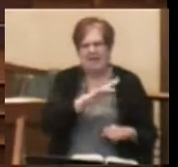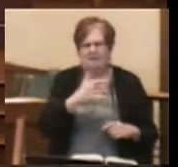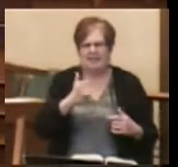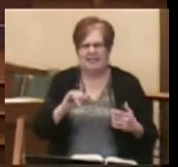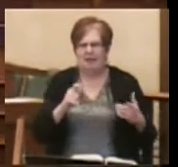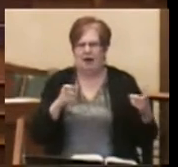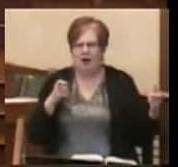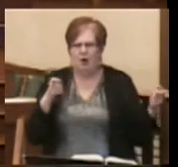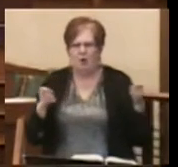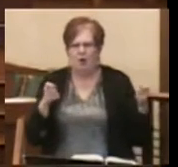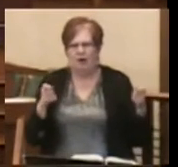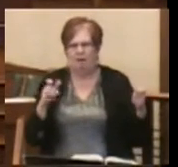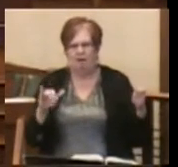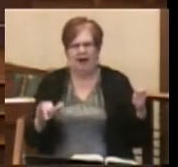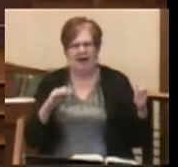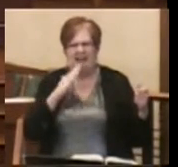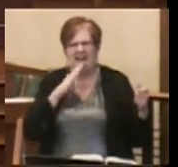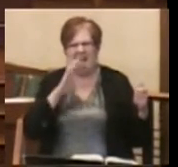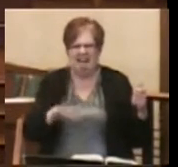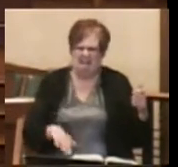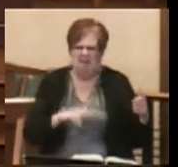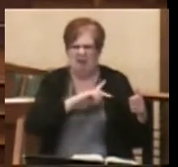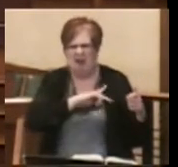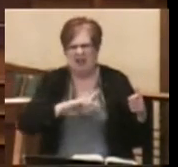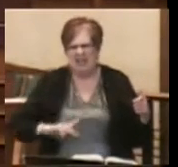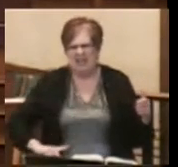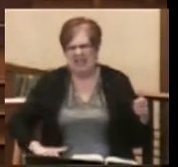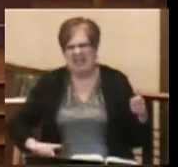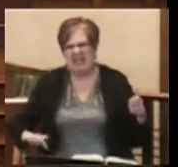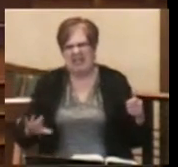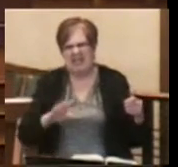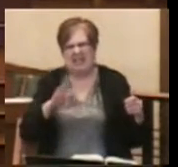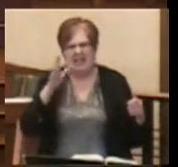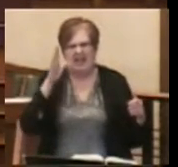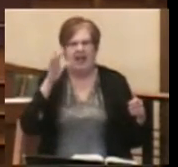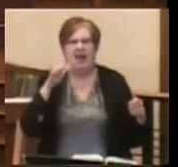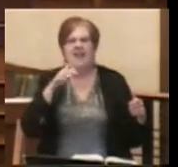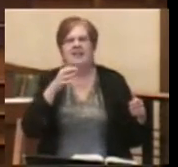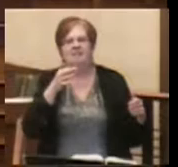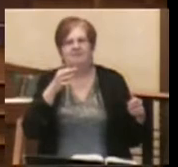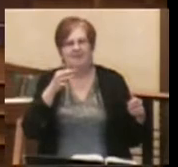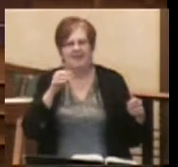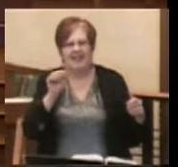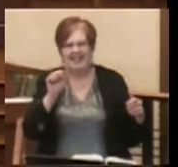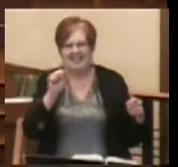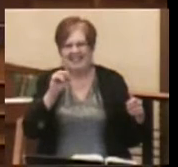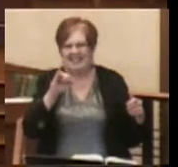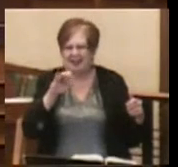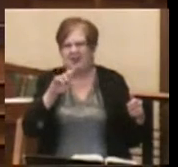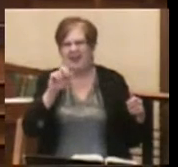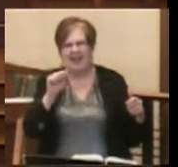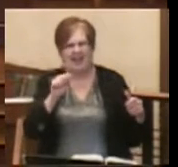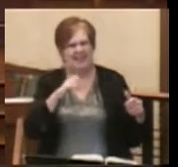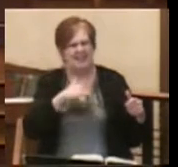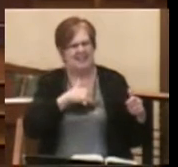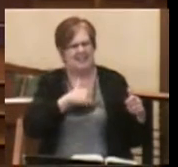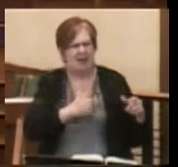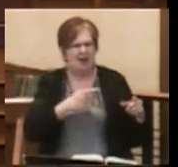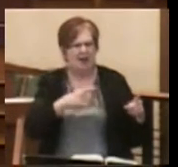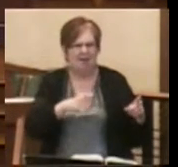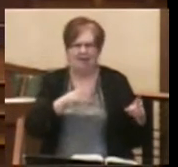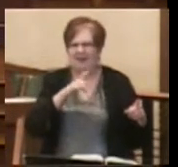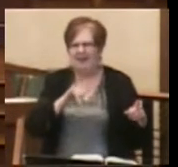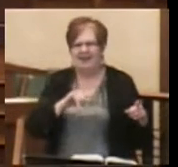ruled by evil kings, and eventually even Assyria gets tired of the petulance of these